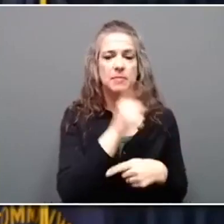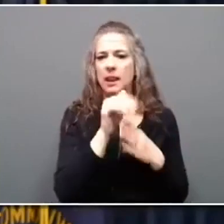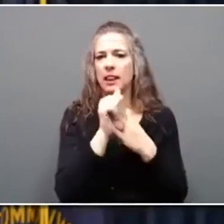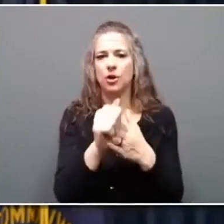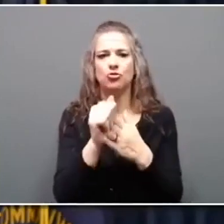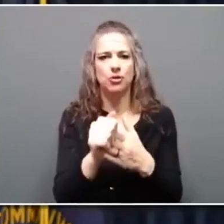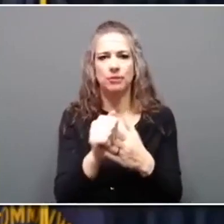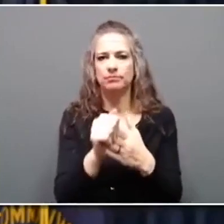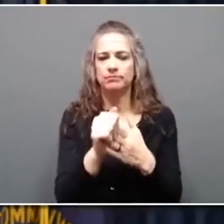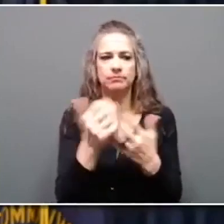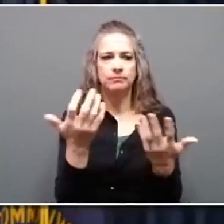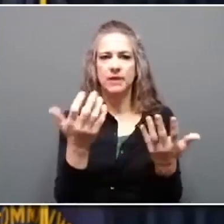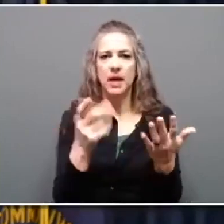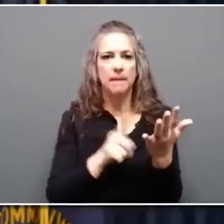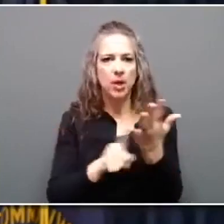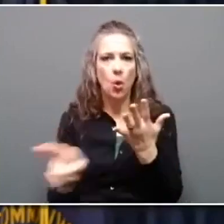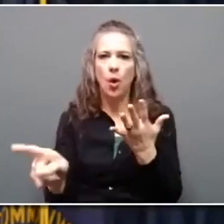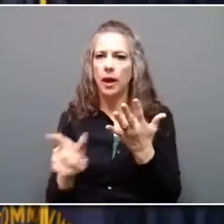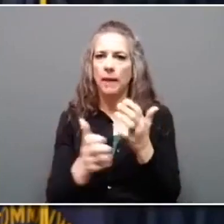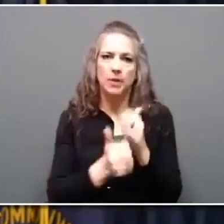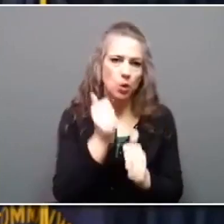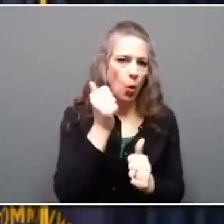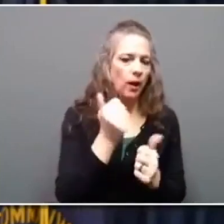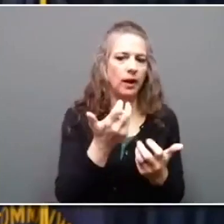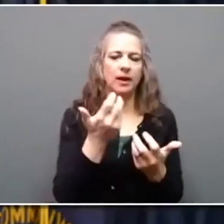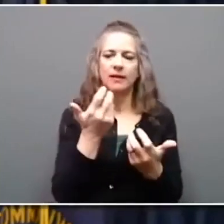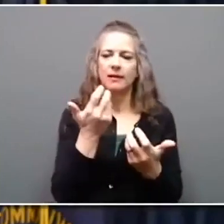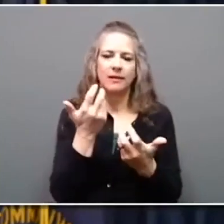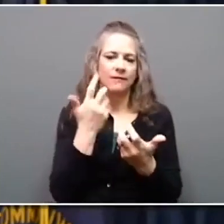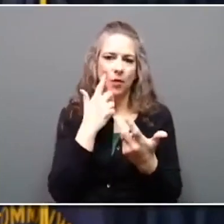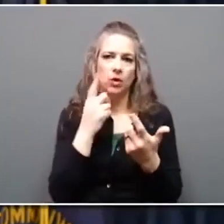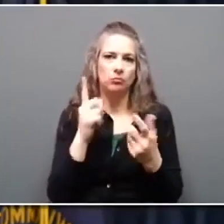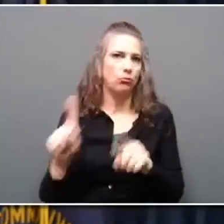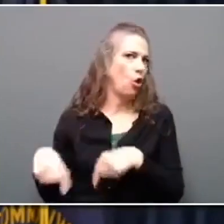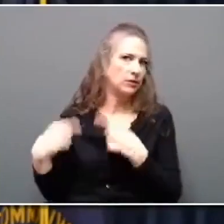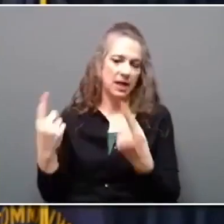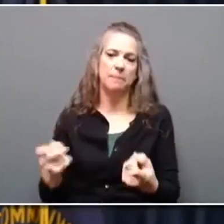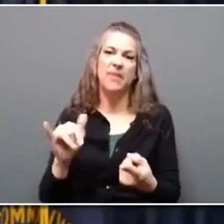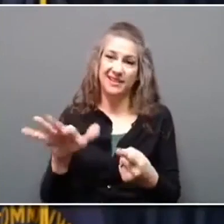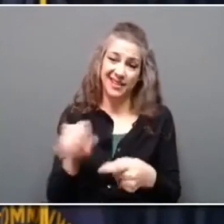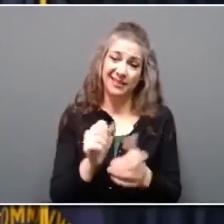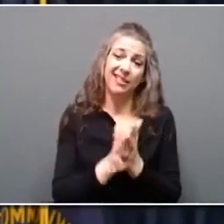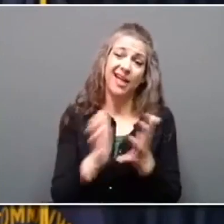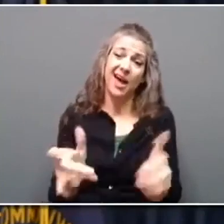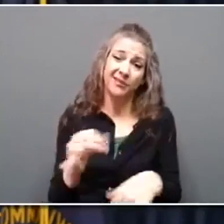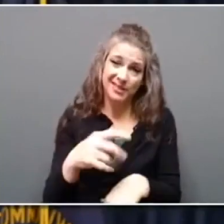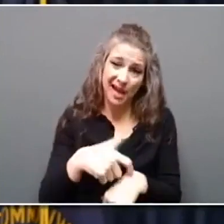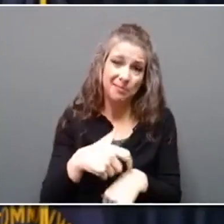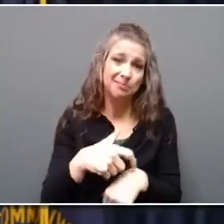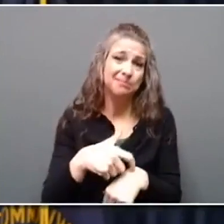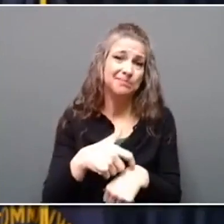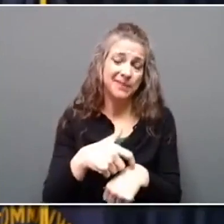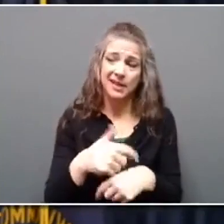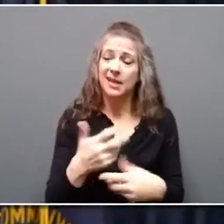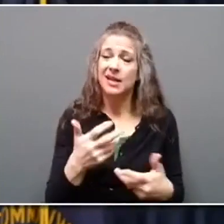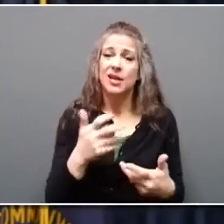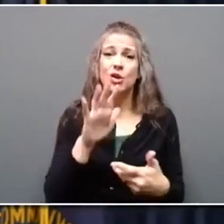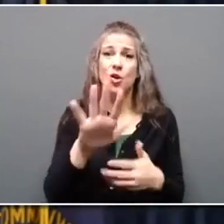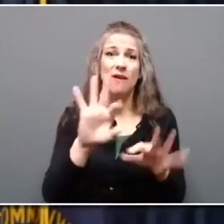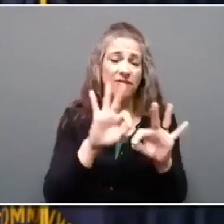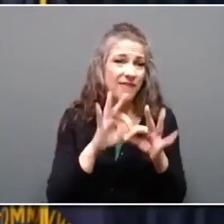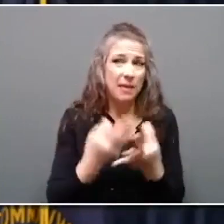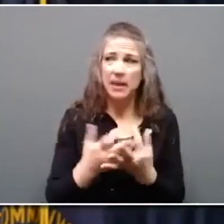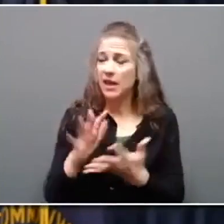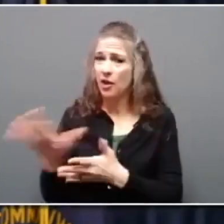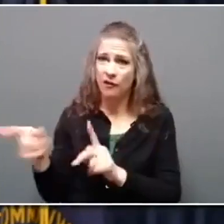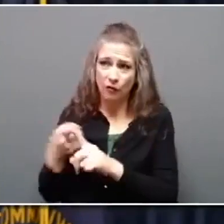minority or the majority, for a significant period of time, and that takes a lot of time. It takes a lot of time away from your family and your friends